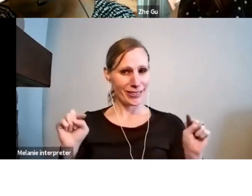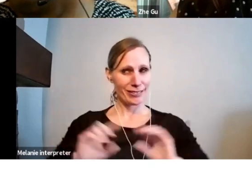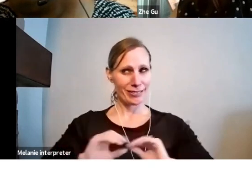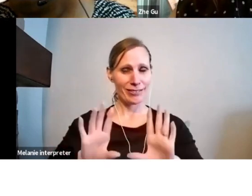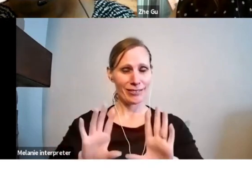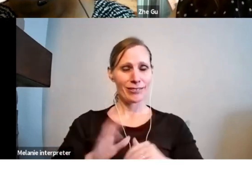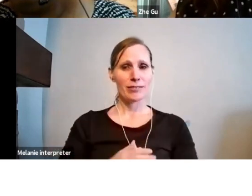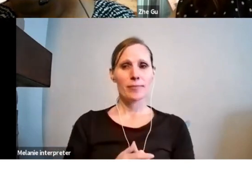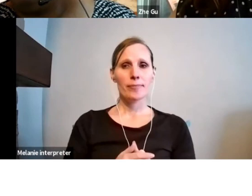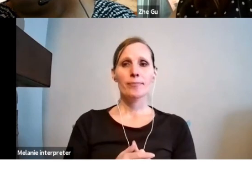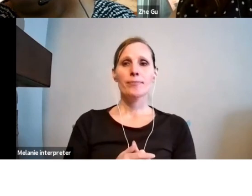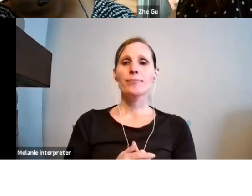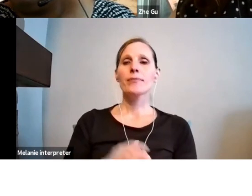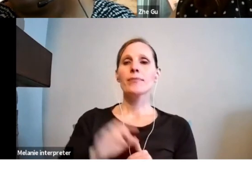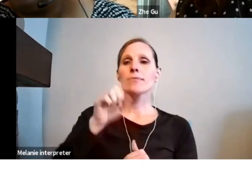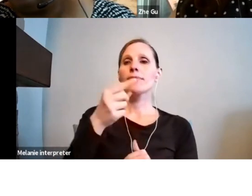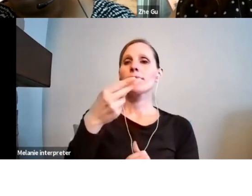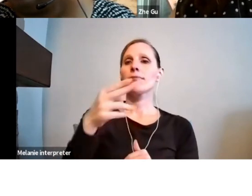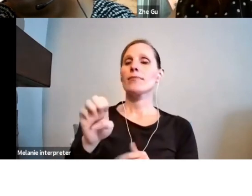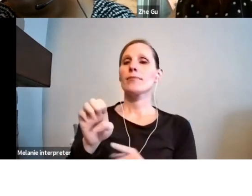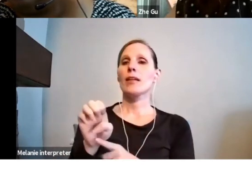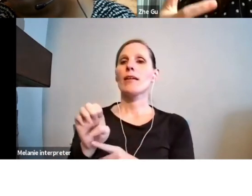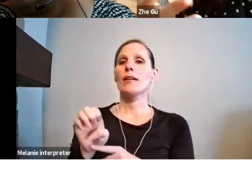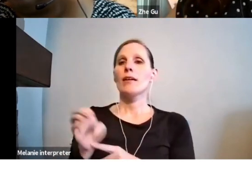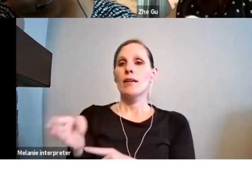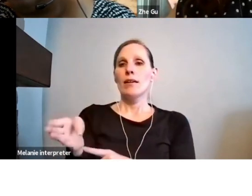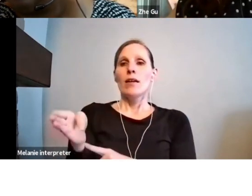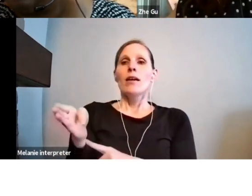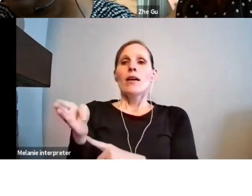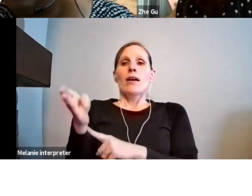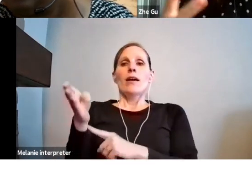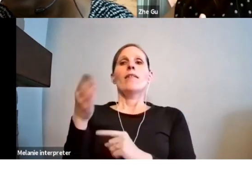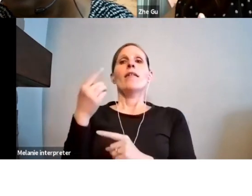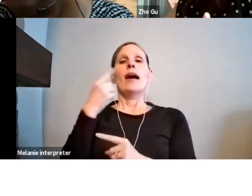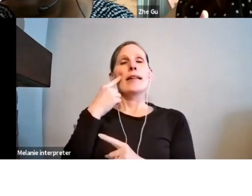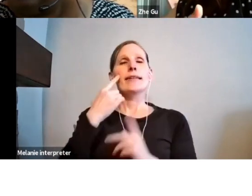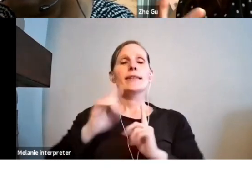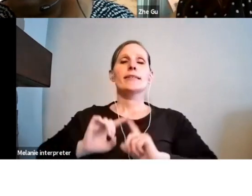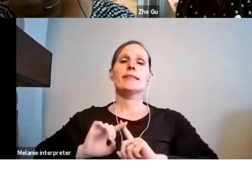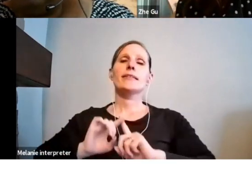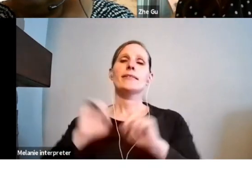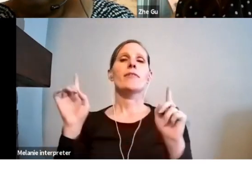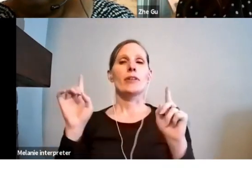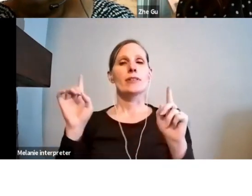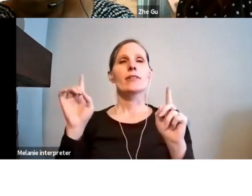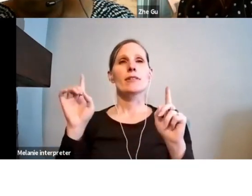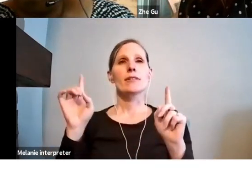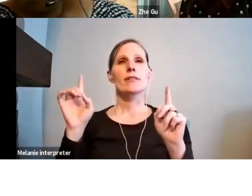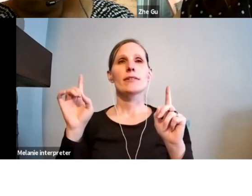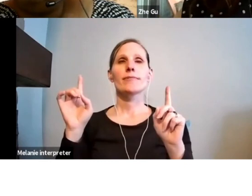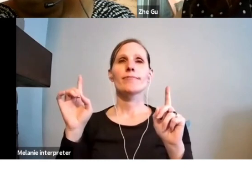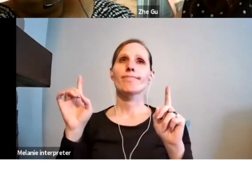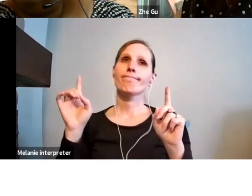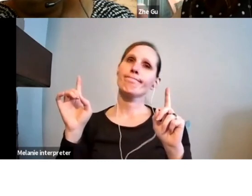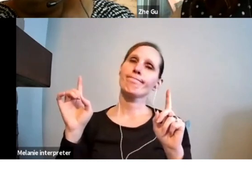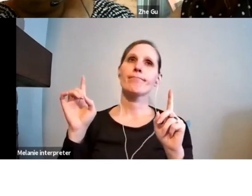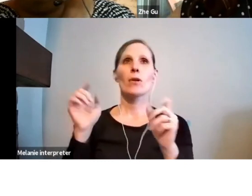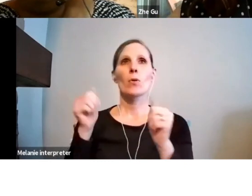Well, I think it's, and it may vary if we're talking about organizations versus